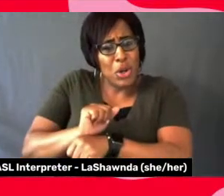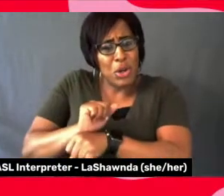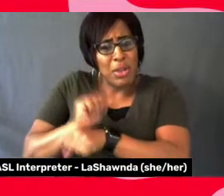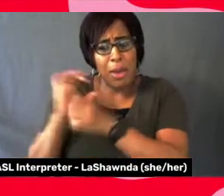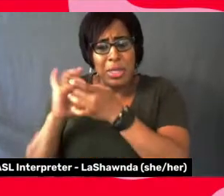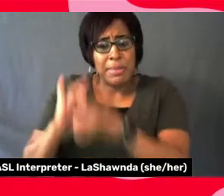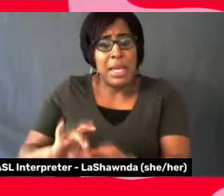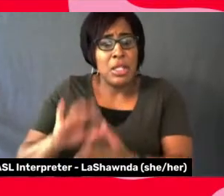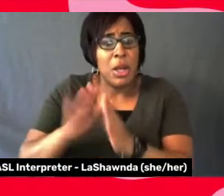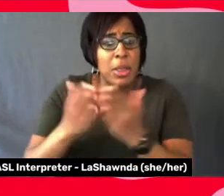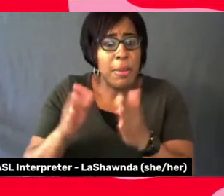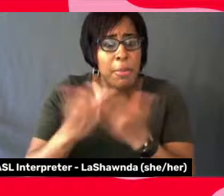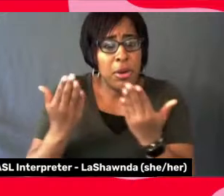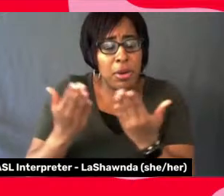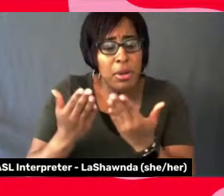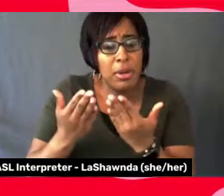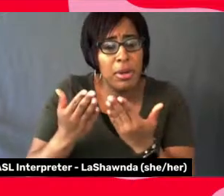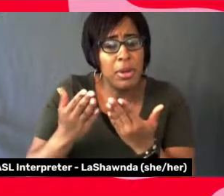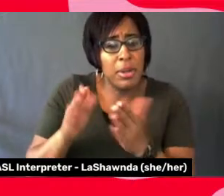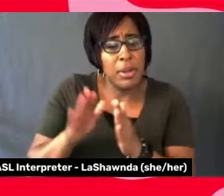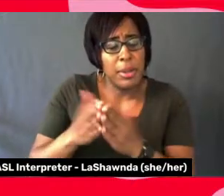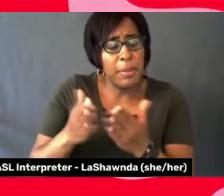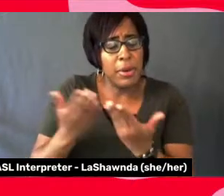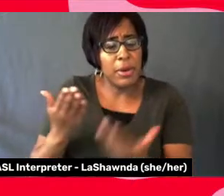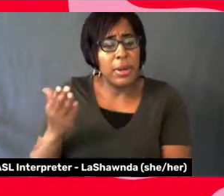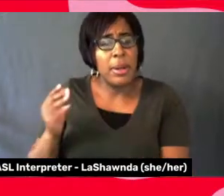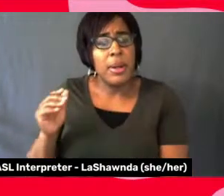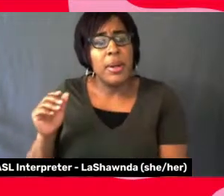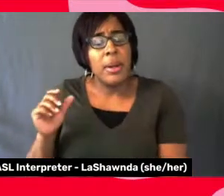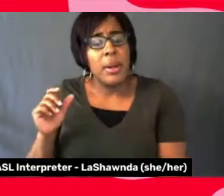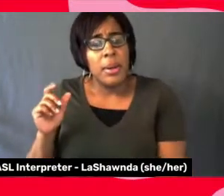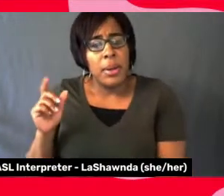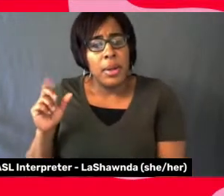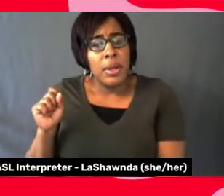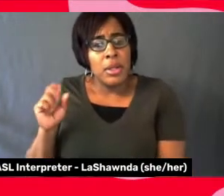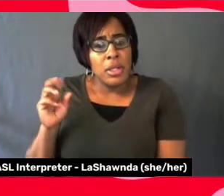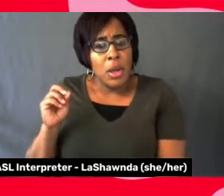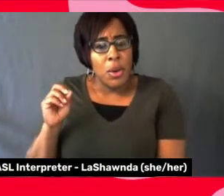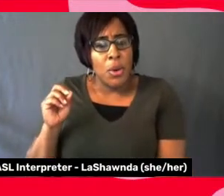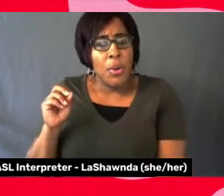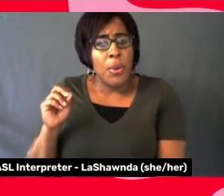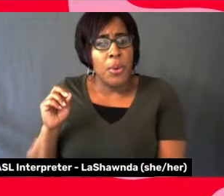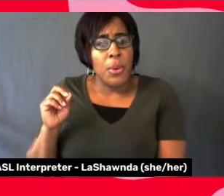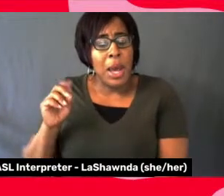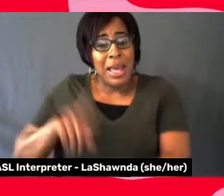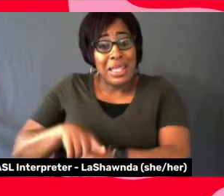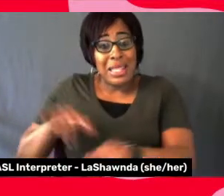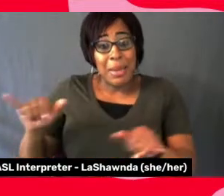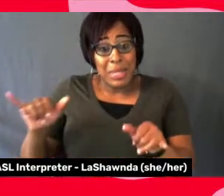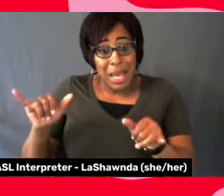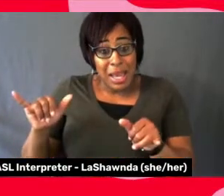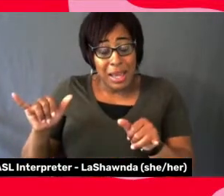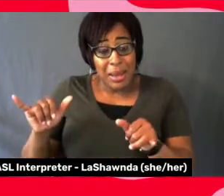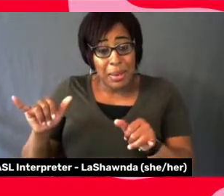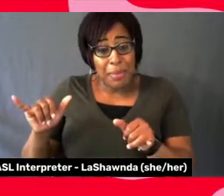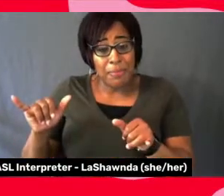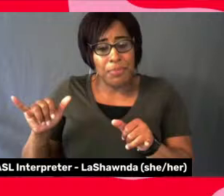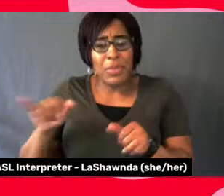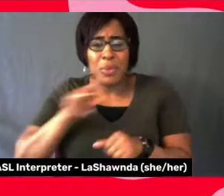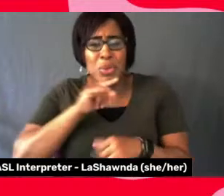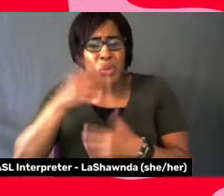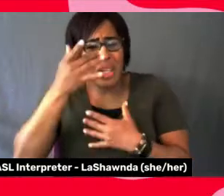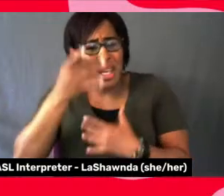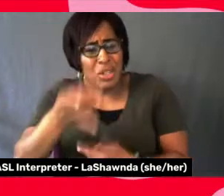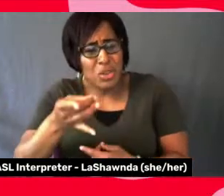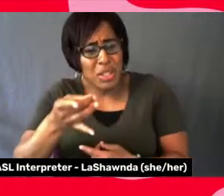book, Rebo book. Um, and there were, and at the same time I caught it, it was really interesting. I